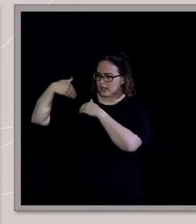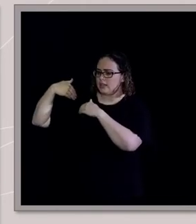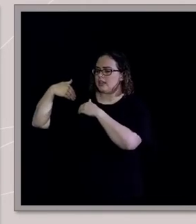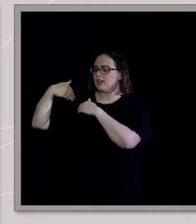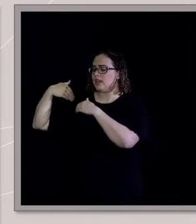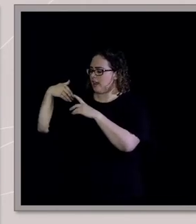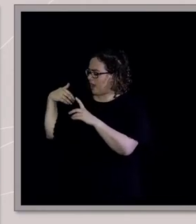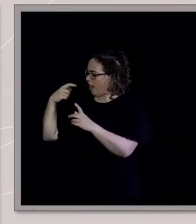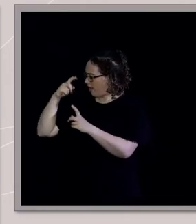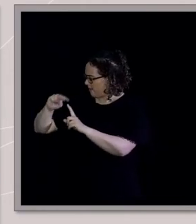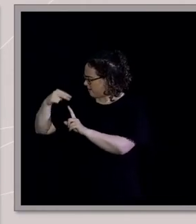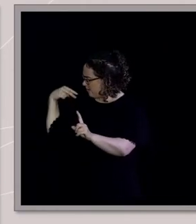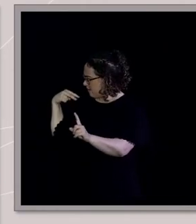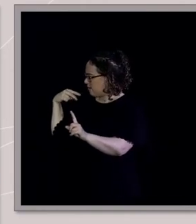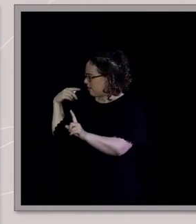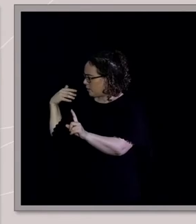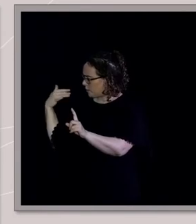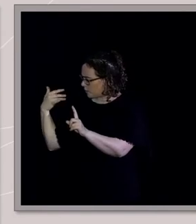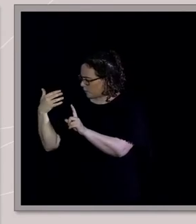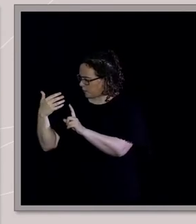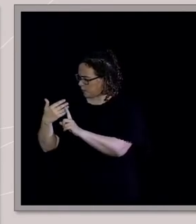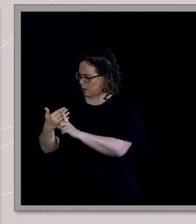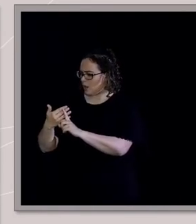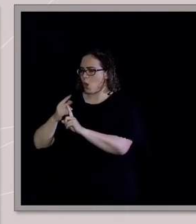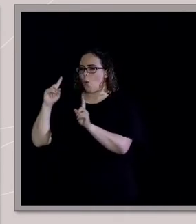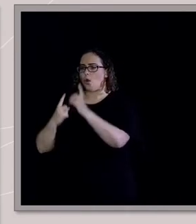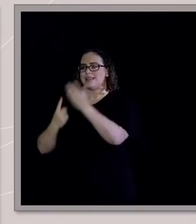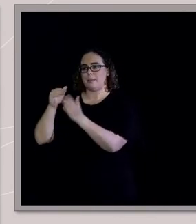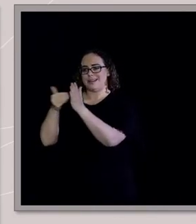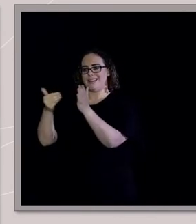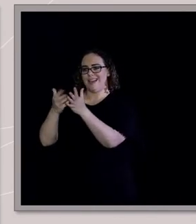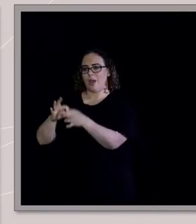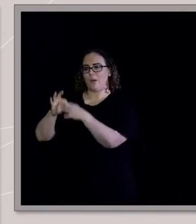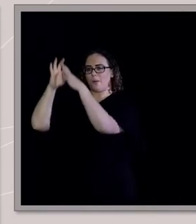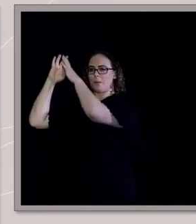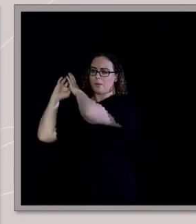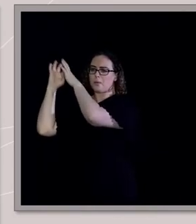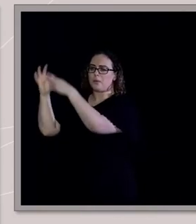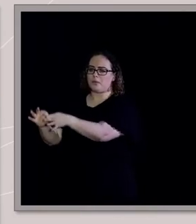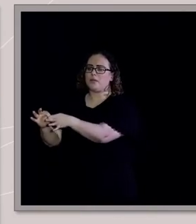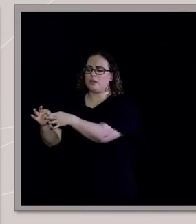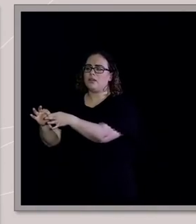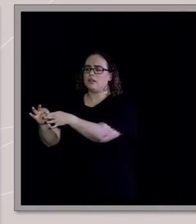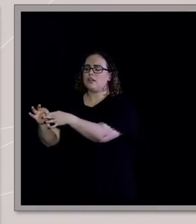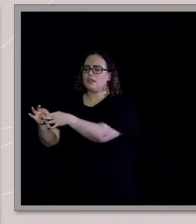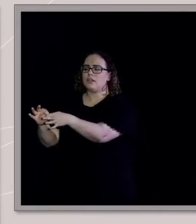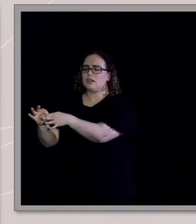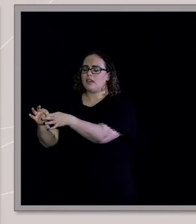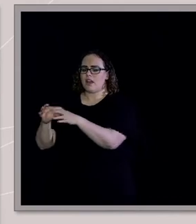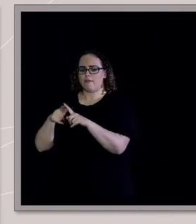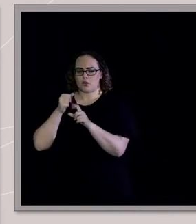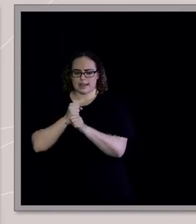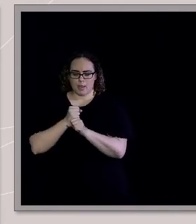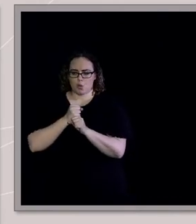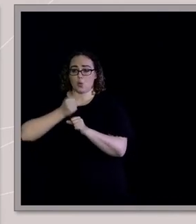history are connected all the way back. You know, I really enjoyed reading a bit of history, like,